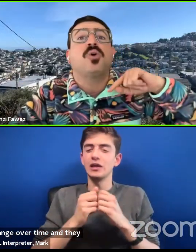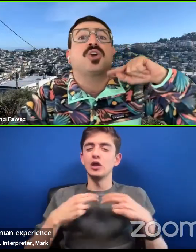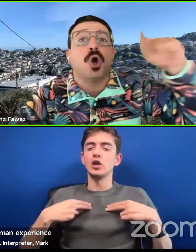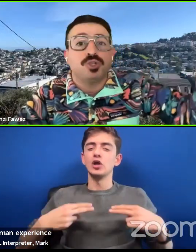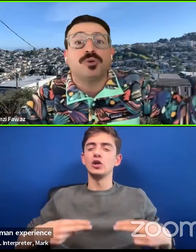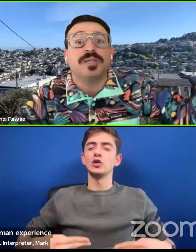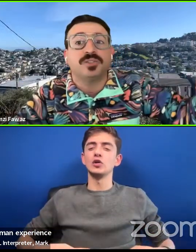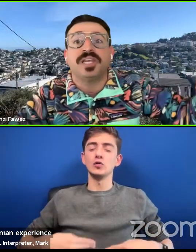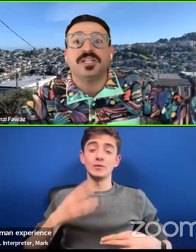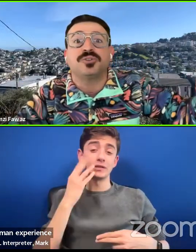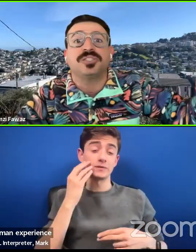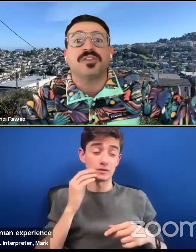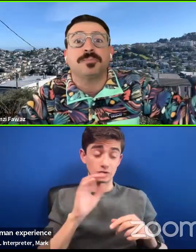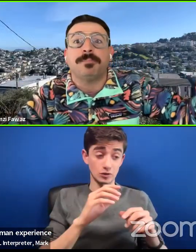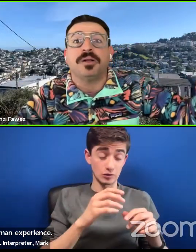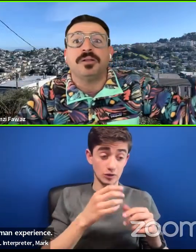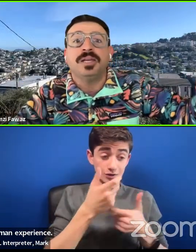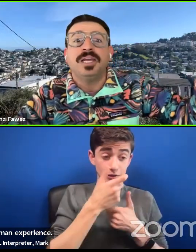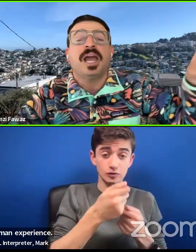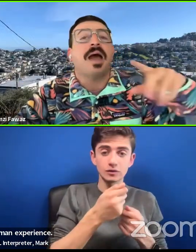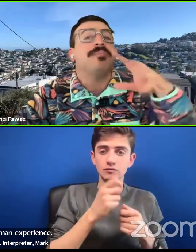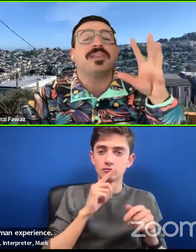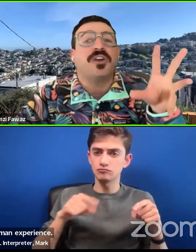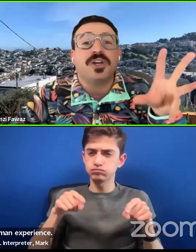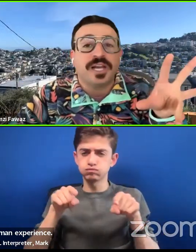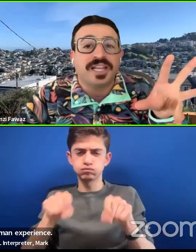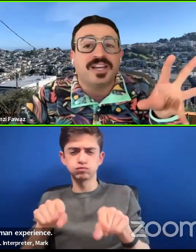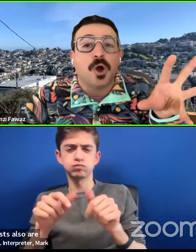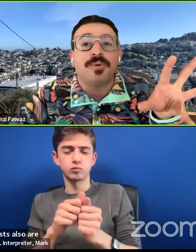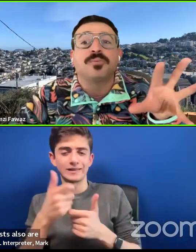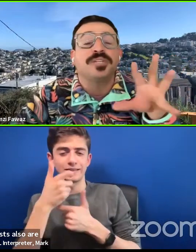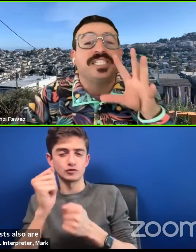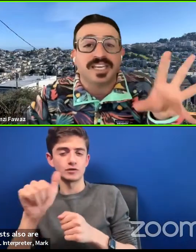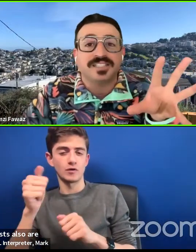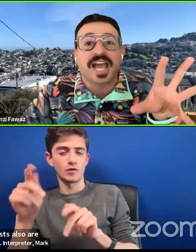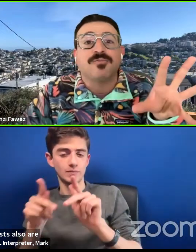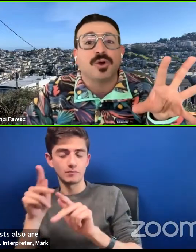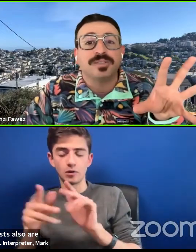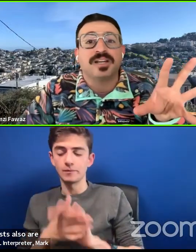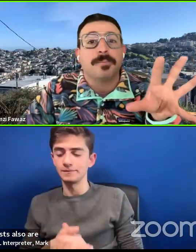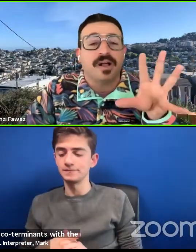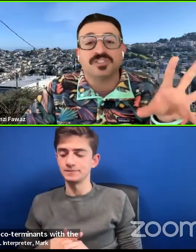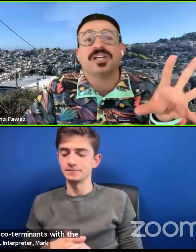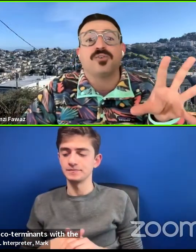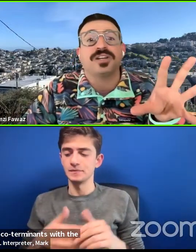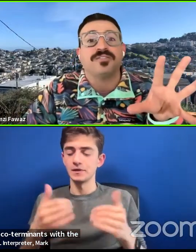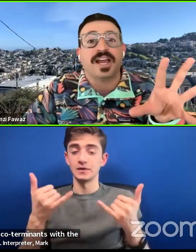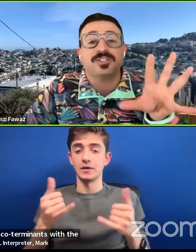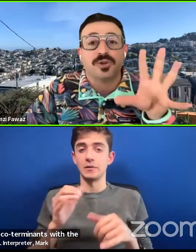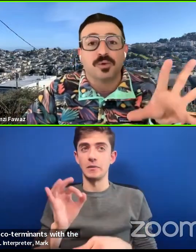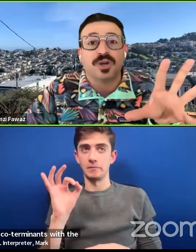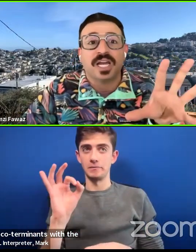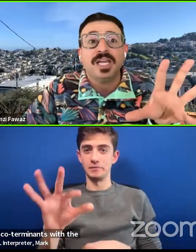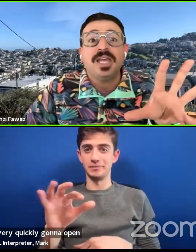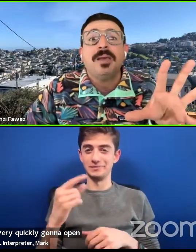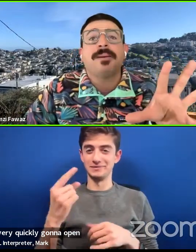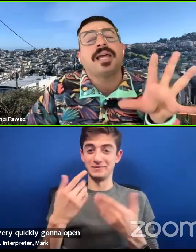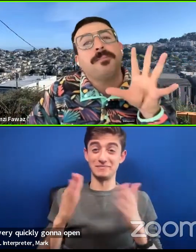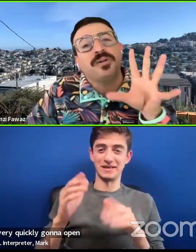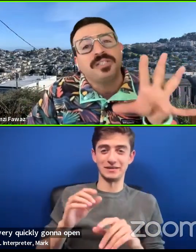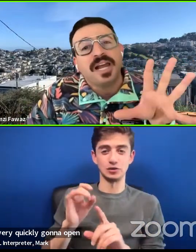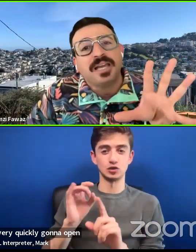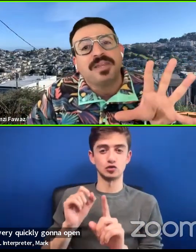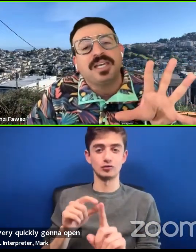interests also are coterminants with the interests of other people. I'm very quickly going to open a ridiculous cat of worms that I apologize for in advance, trigger warning.